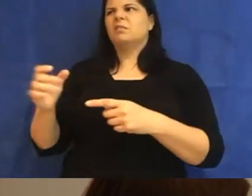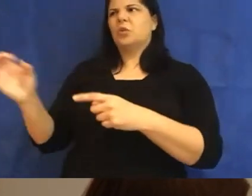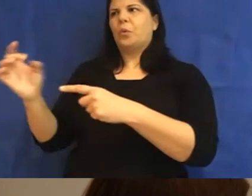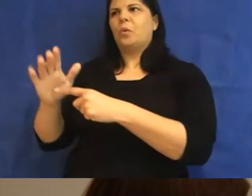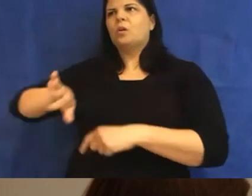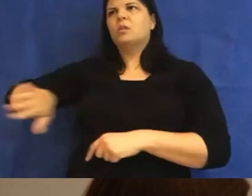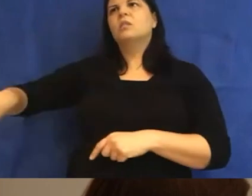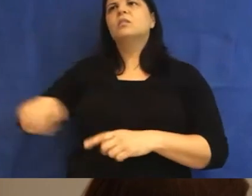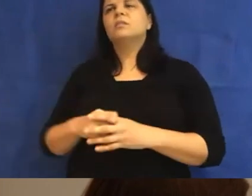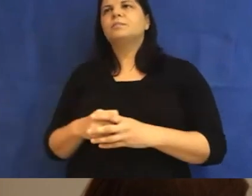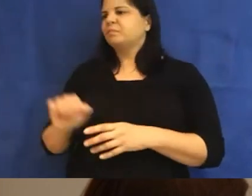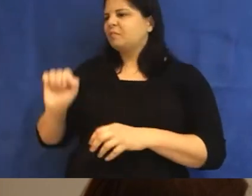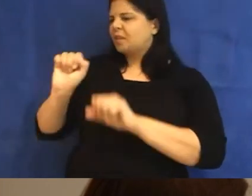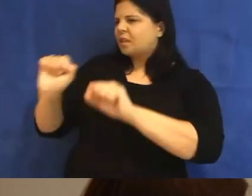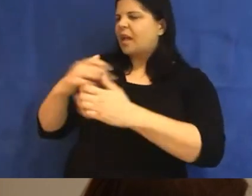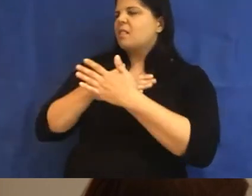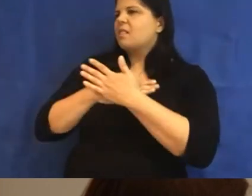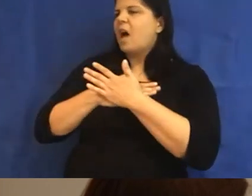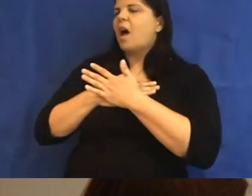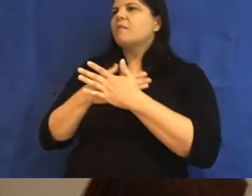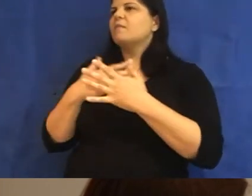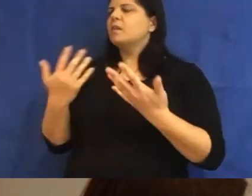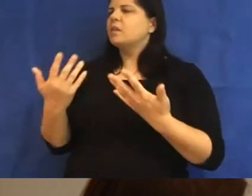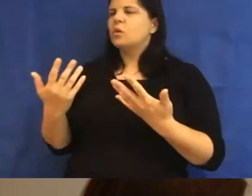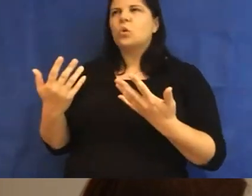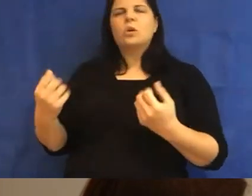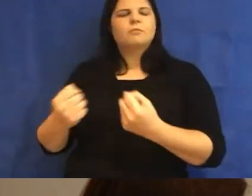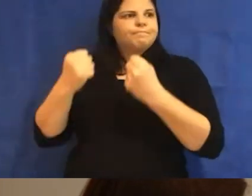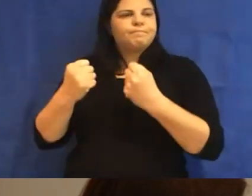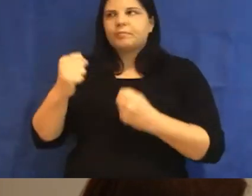love distilled becomes potent and fleeting and feels too strong to bear.